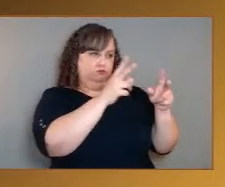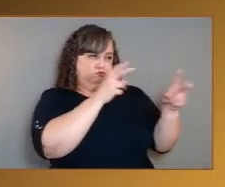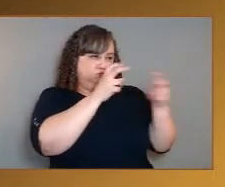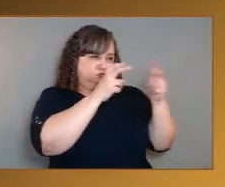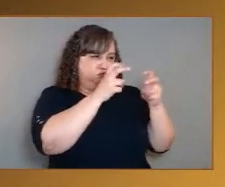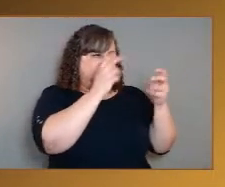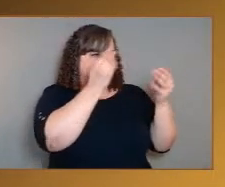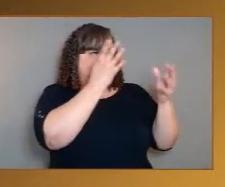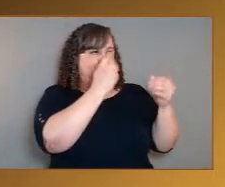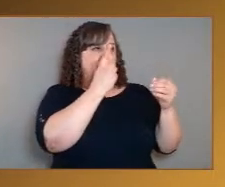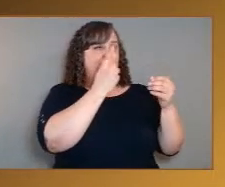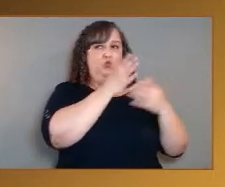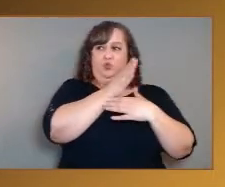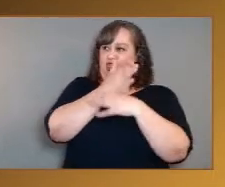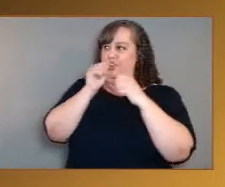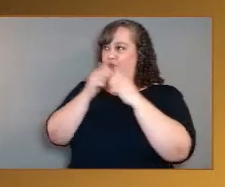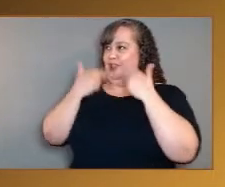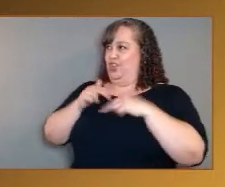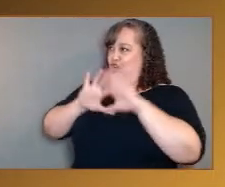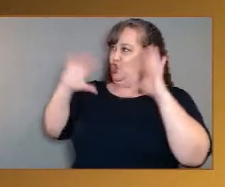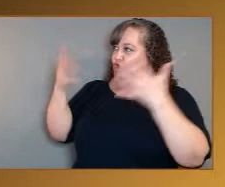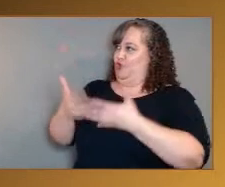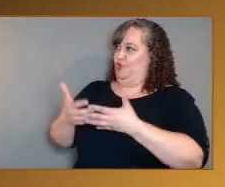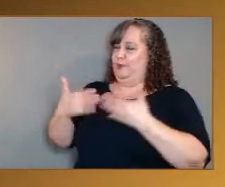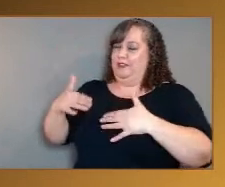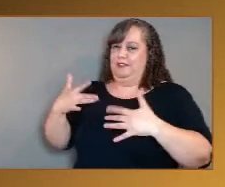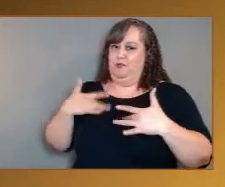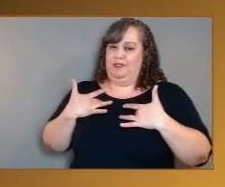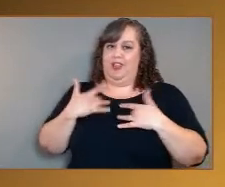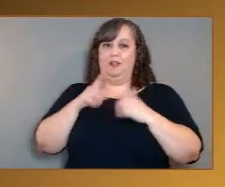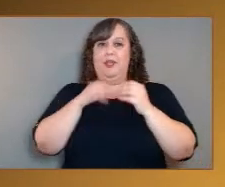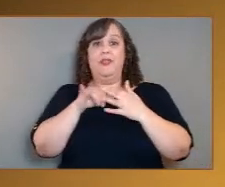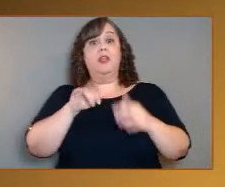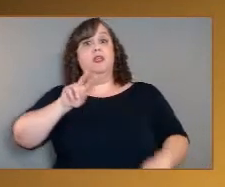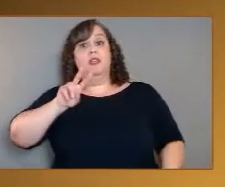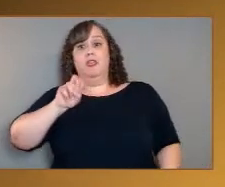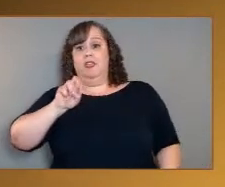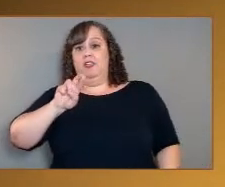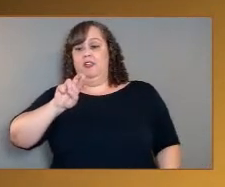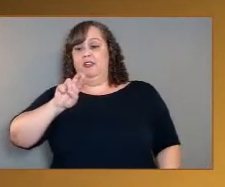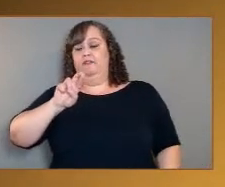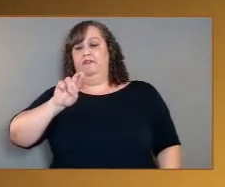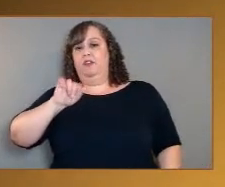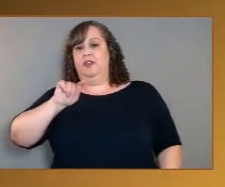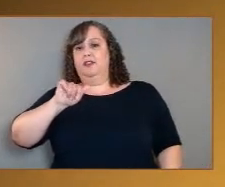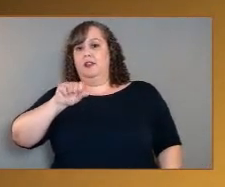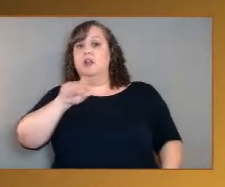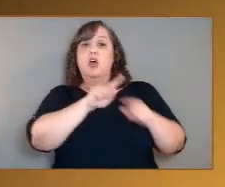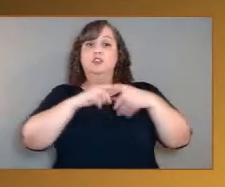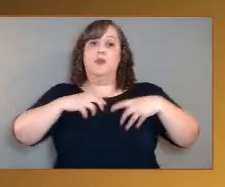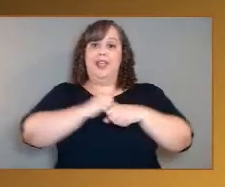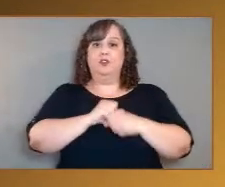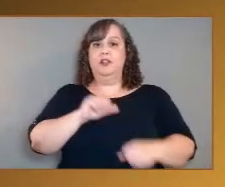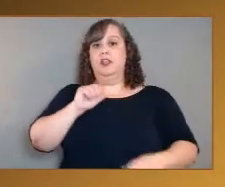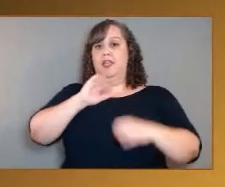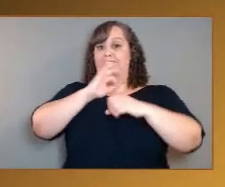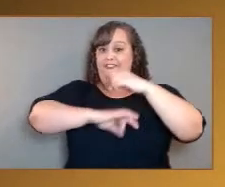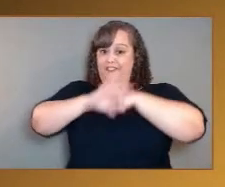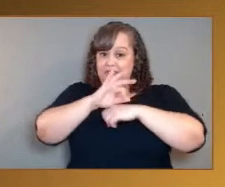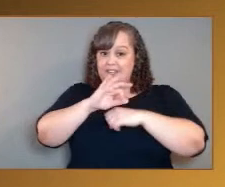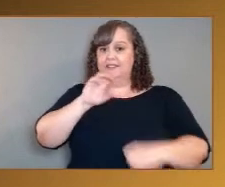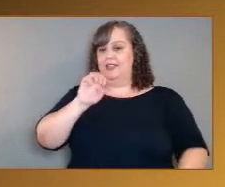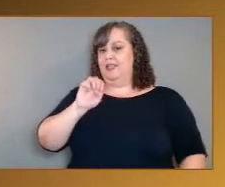Well, Veritas is also an acronym. It stands for Venus emissivity, radar science, interferometry,